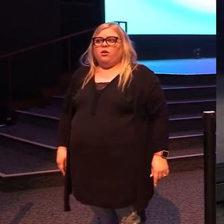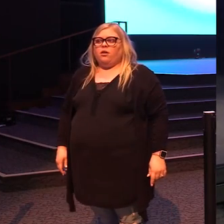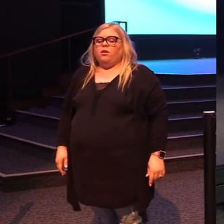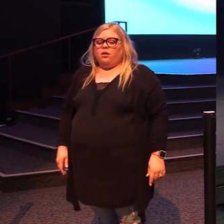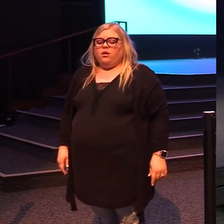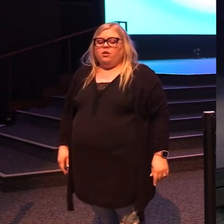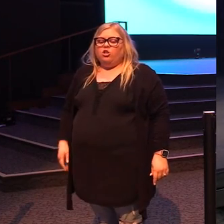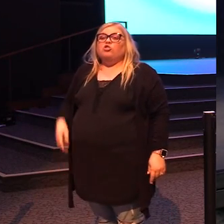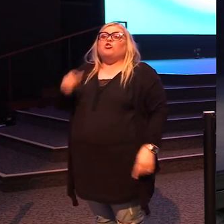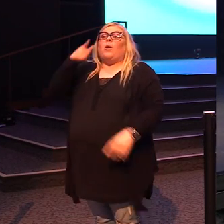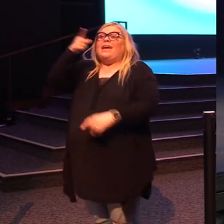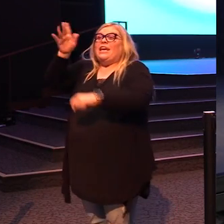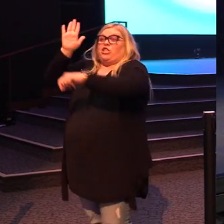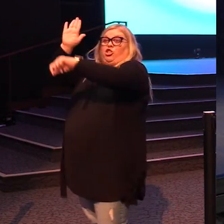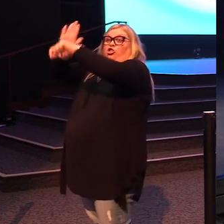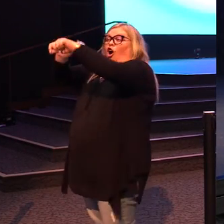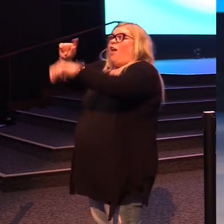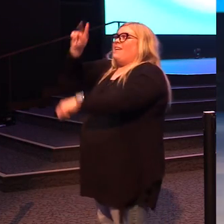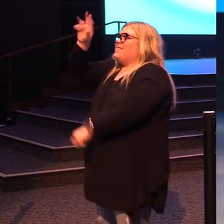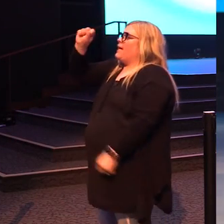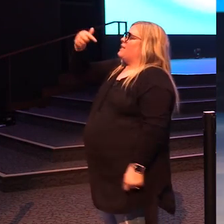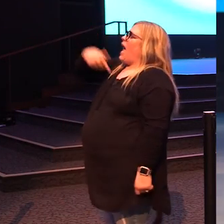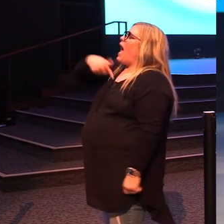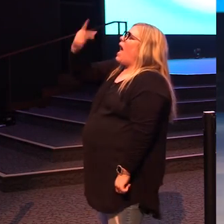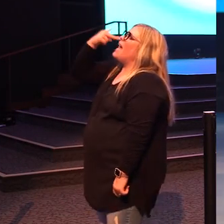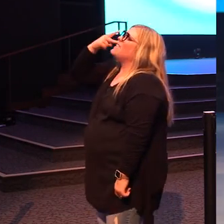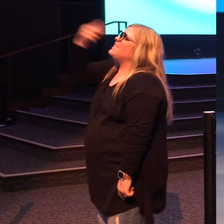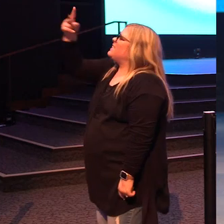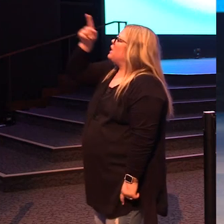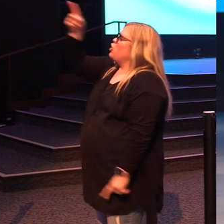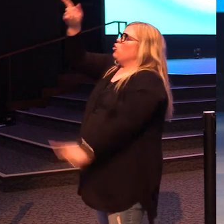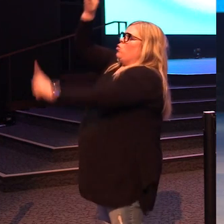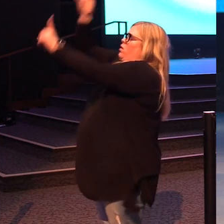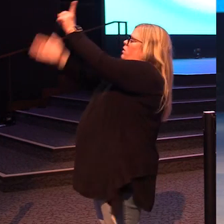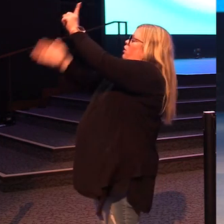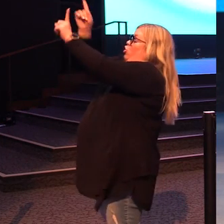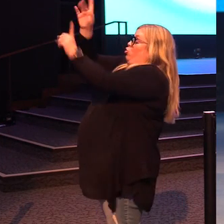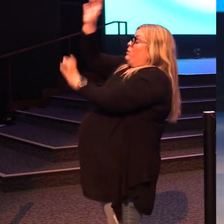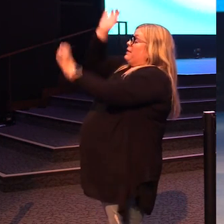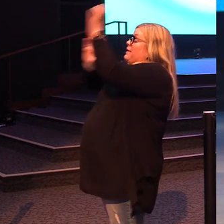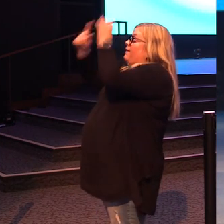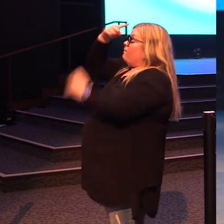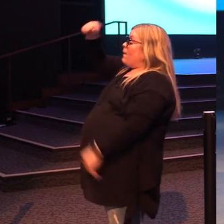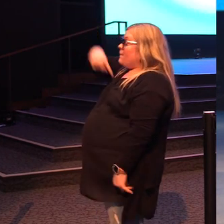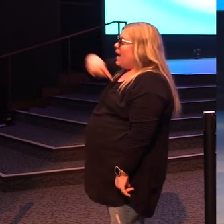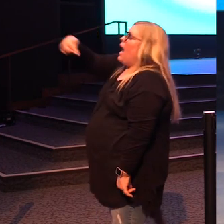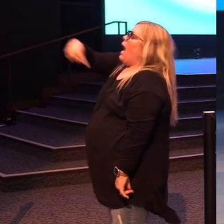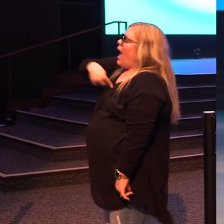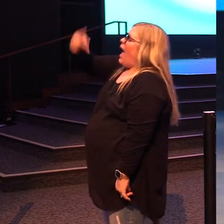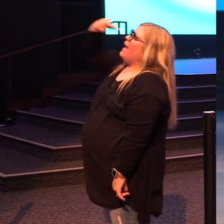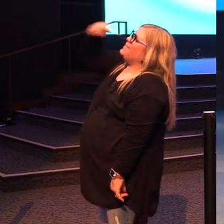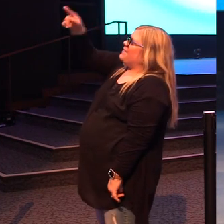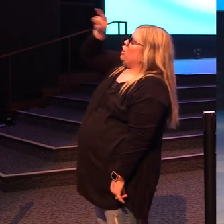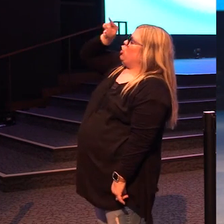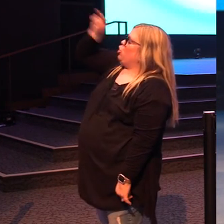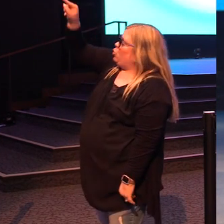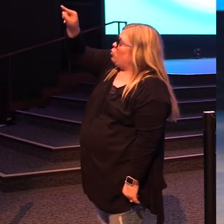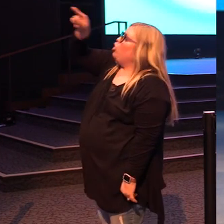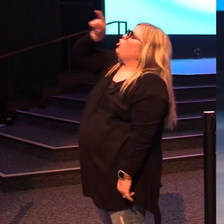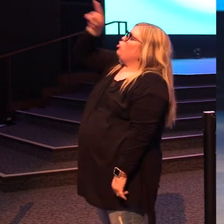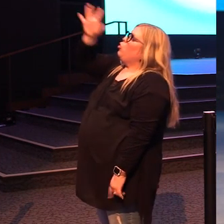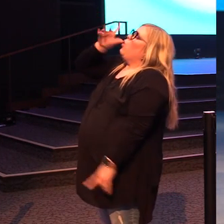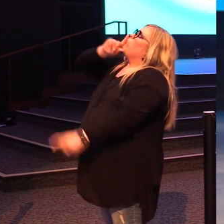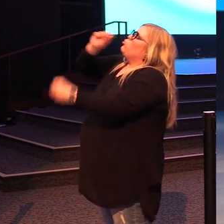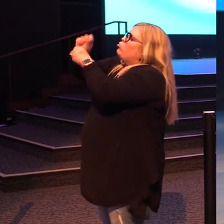So he's calling to Zacchaeus, I see you just as you're seeking to see me. As you seek to see me, you will